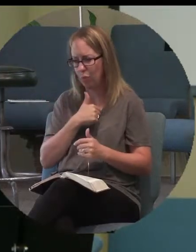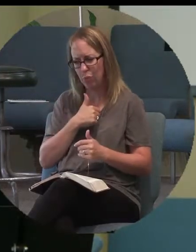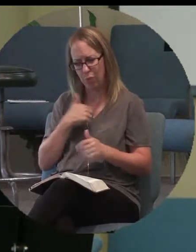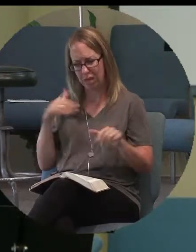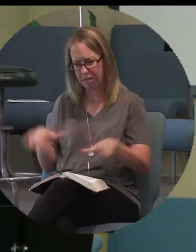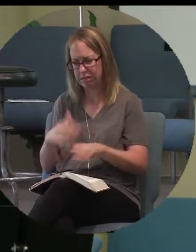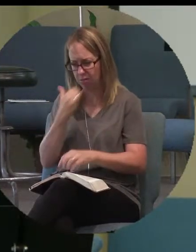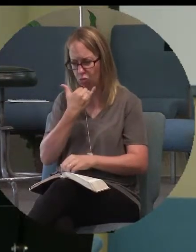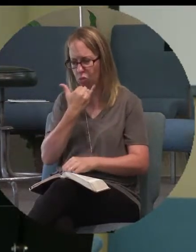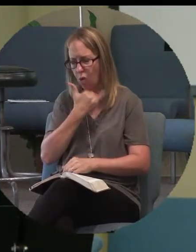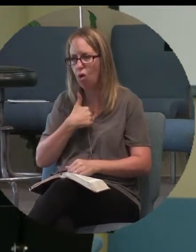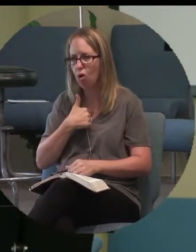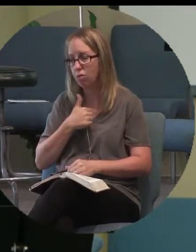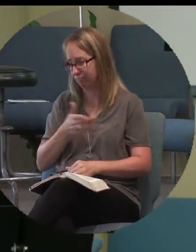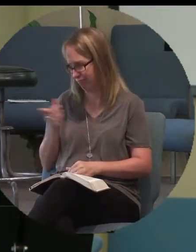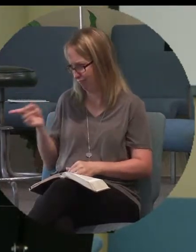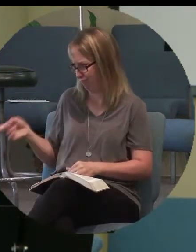our deeds.